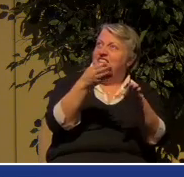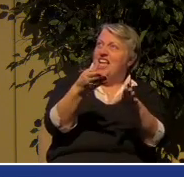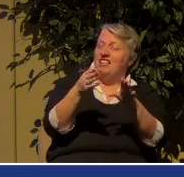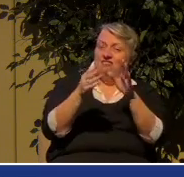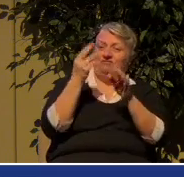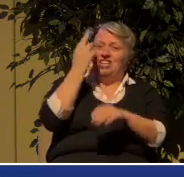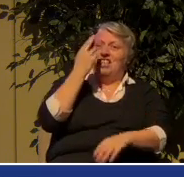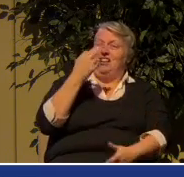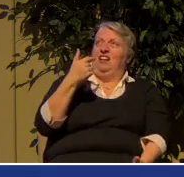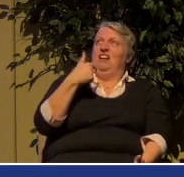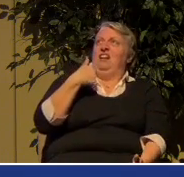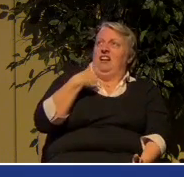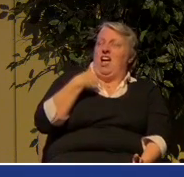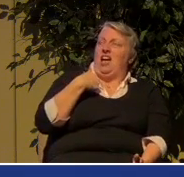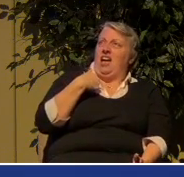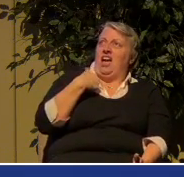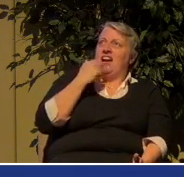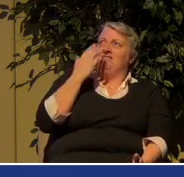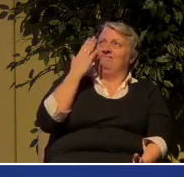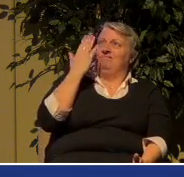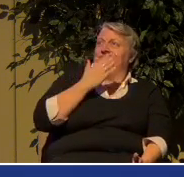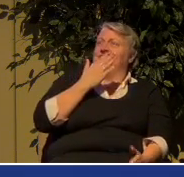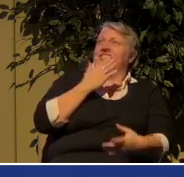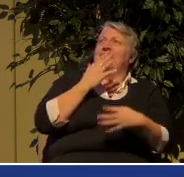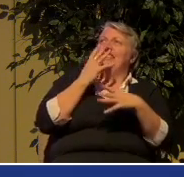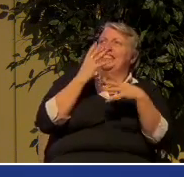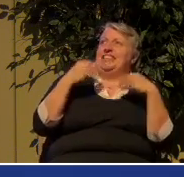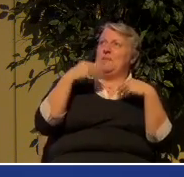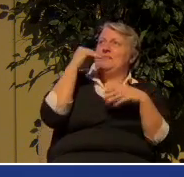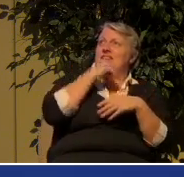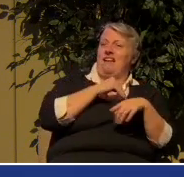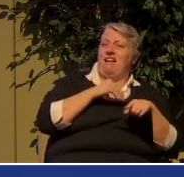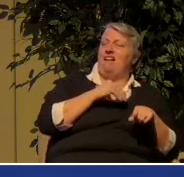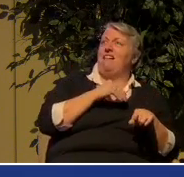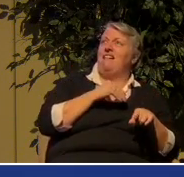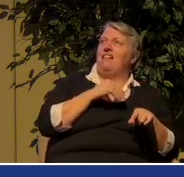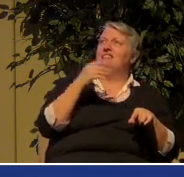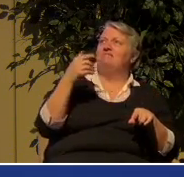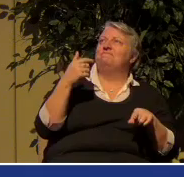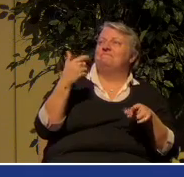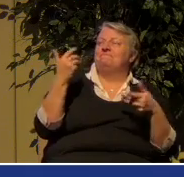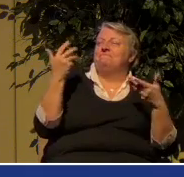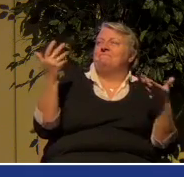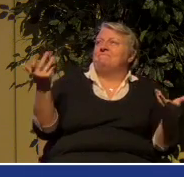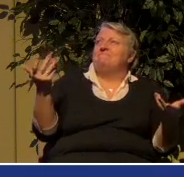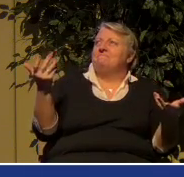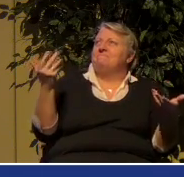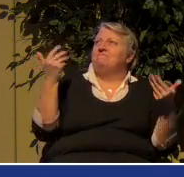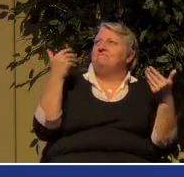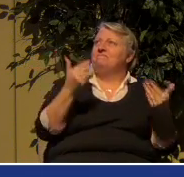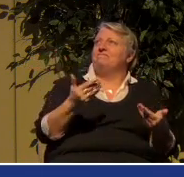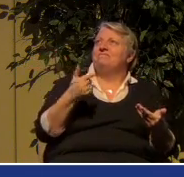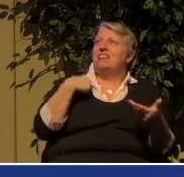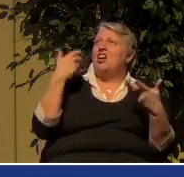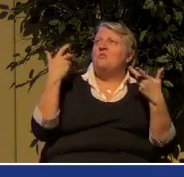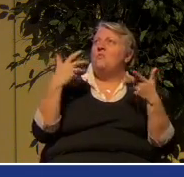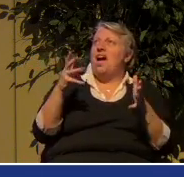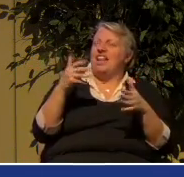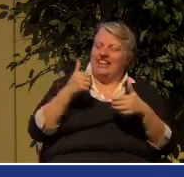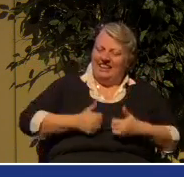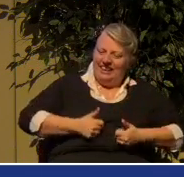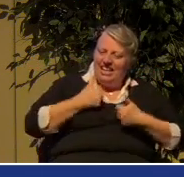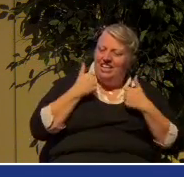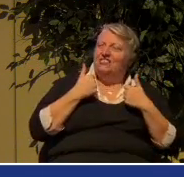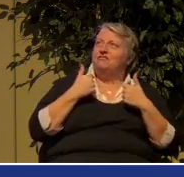so be it. I don't want to live in the tension of having to try to figure out what is truth and what is not